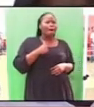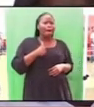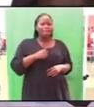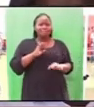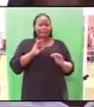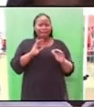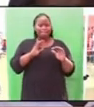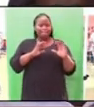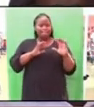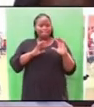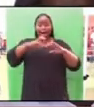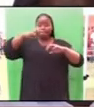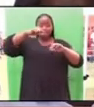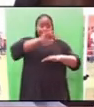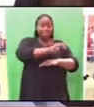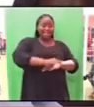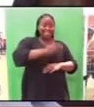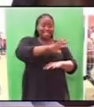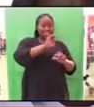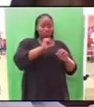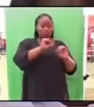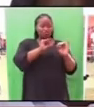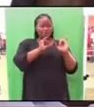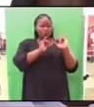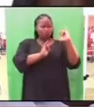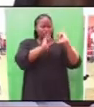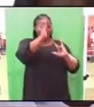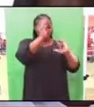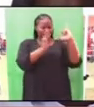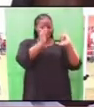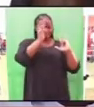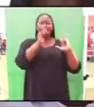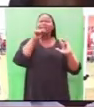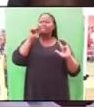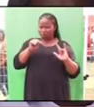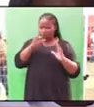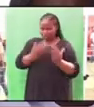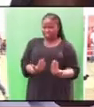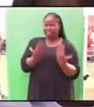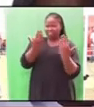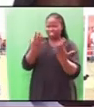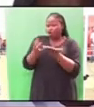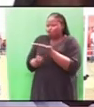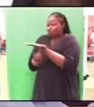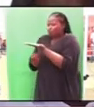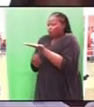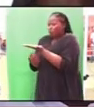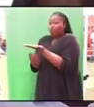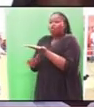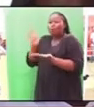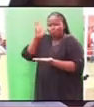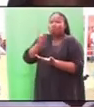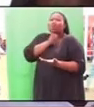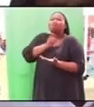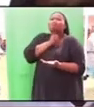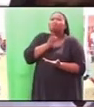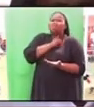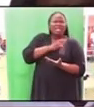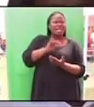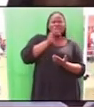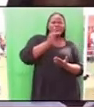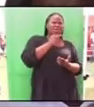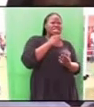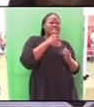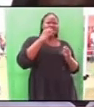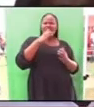stations. We are going to use our coal. But it doesn't mean the green economy that we